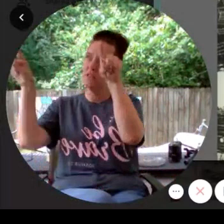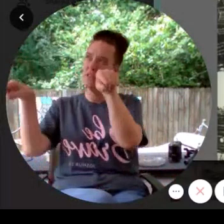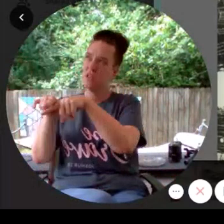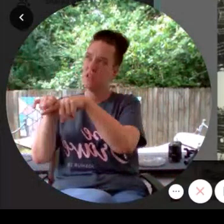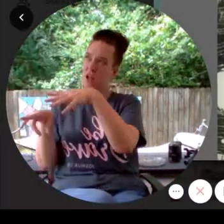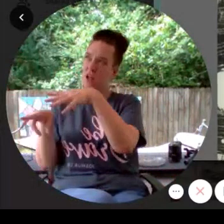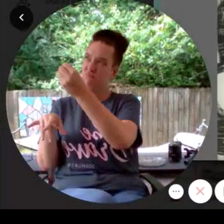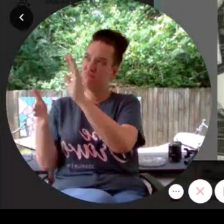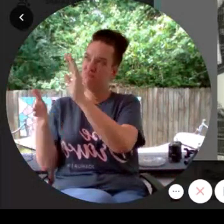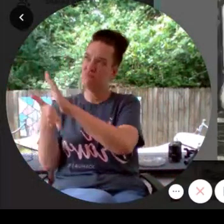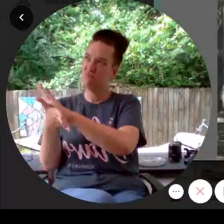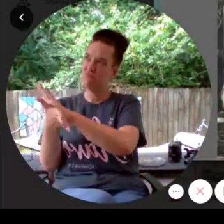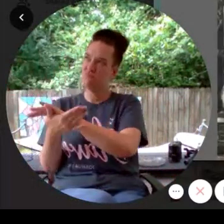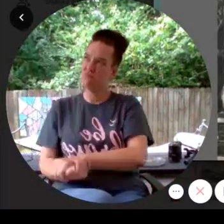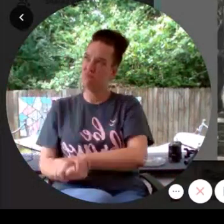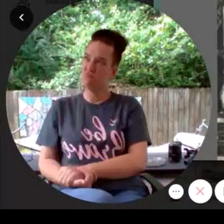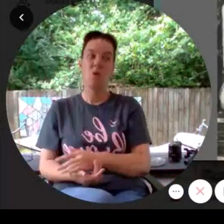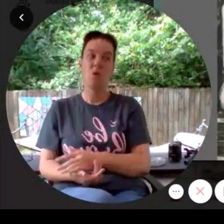What sign?